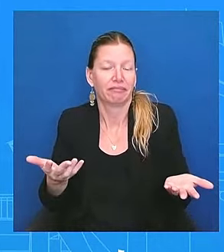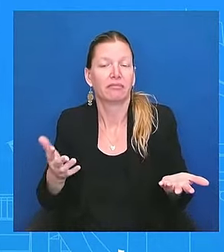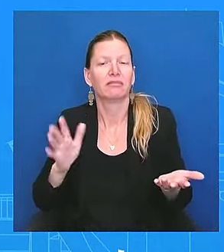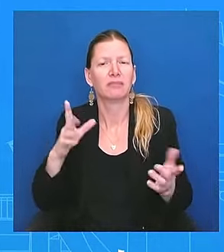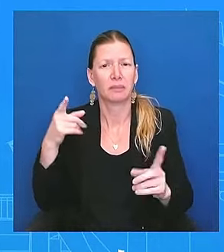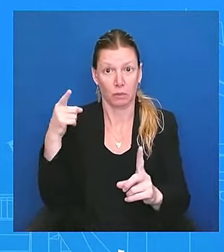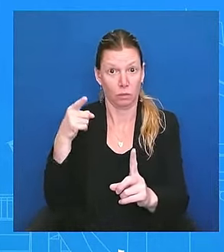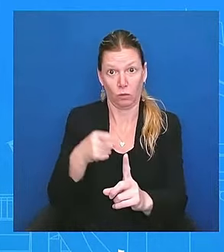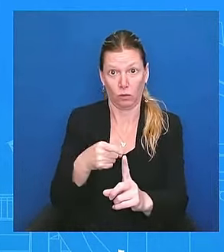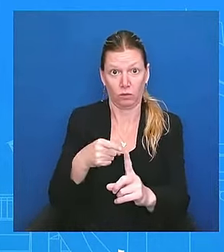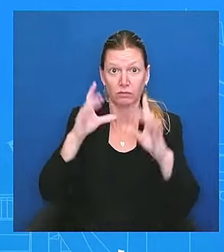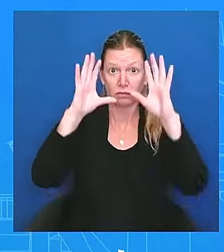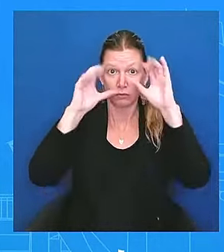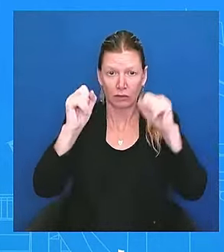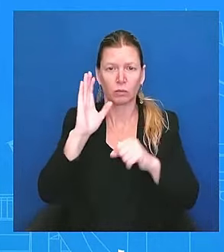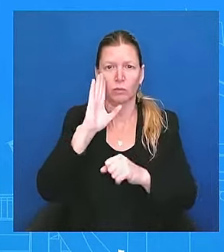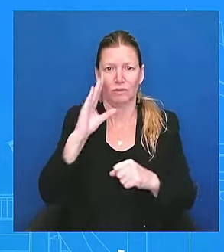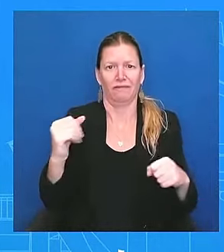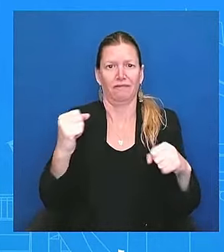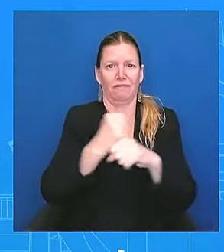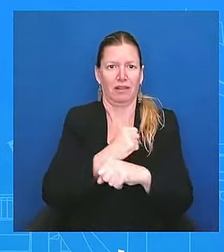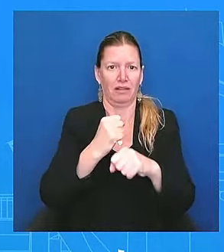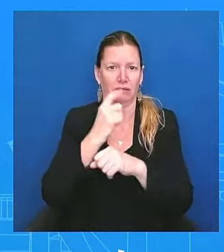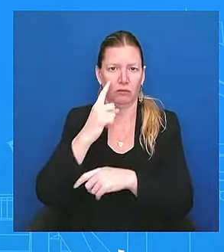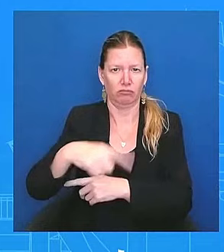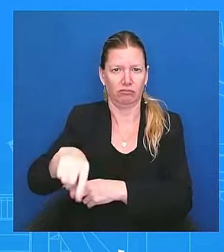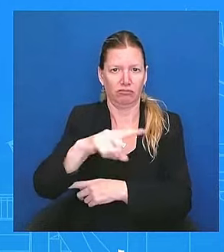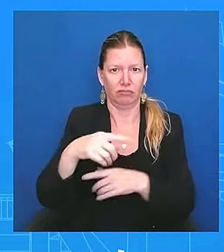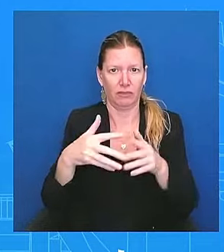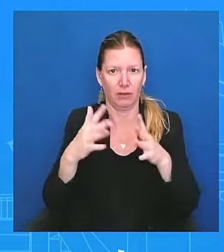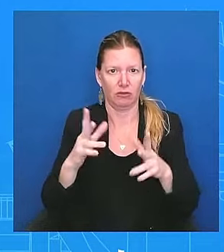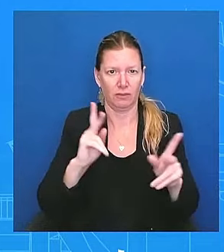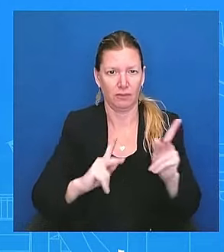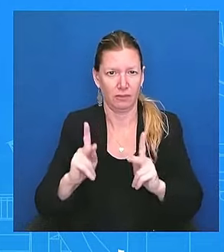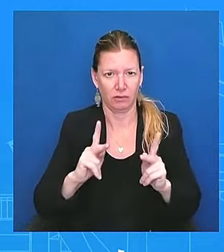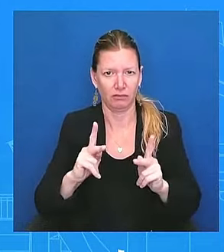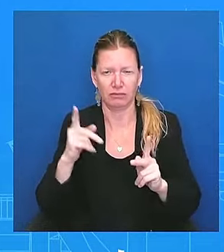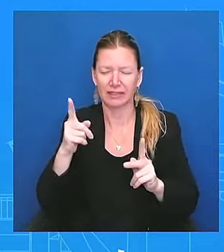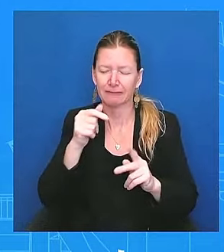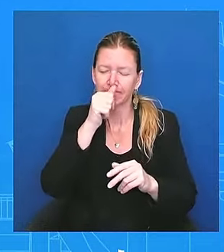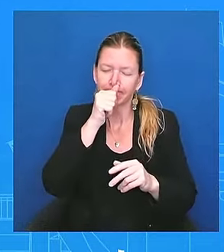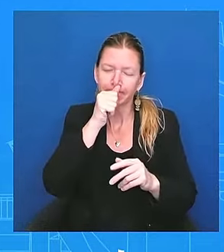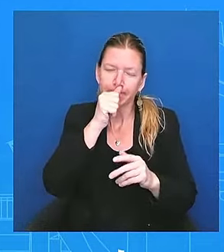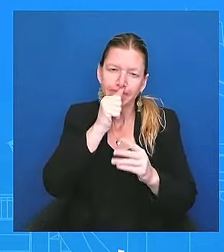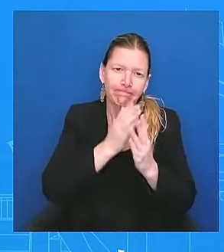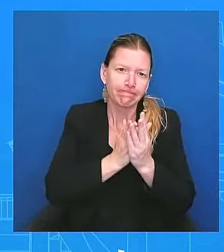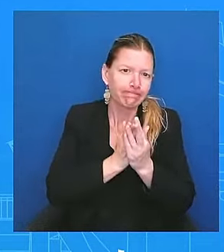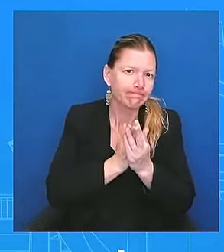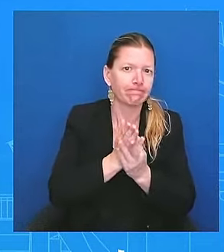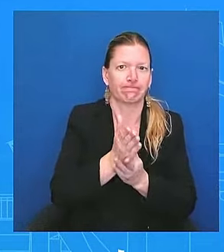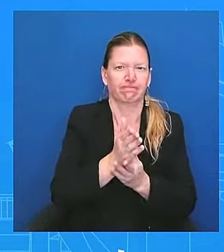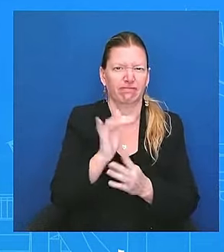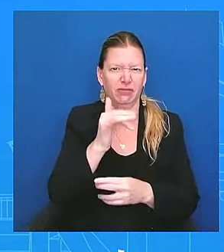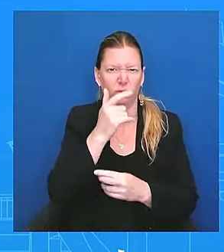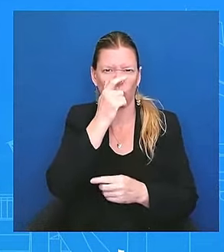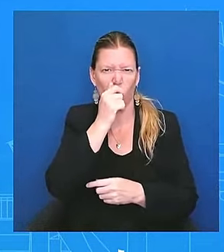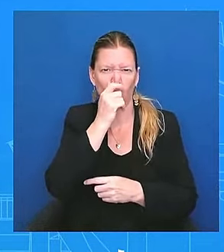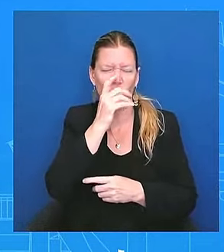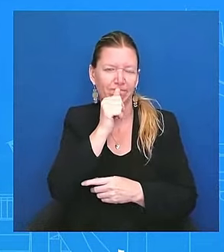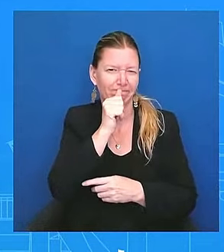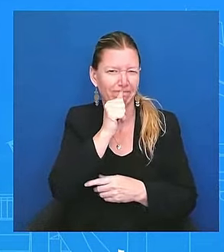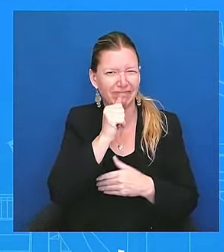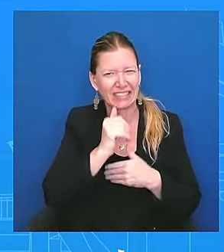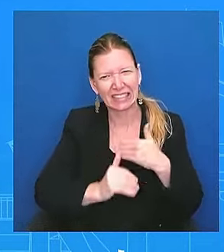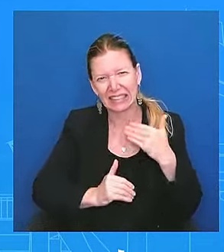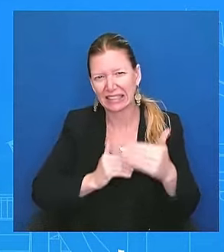pushed through it. I think, I think anybody who does that, not just the president, should be commended. And he also said, you heard him say